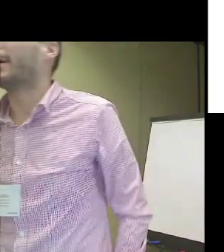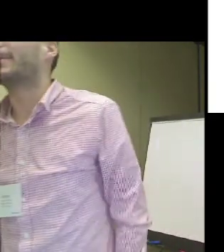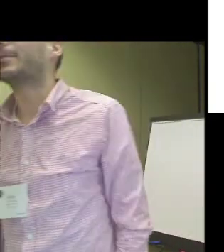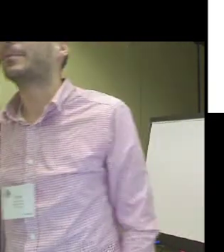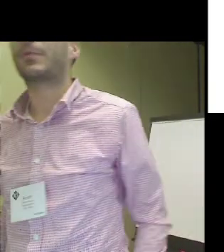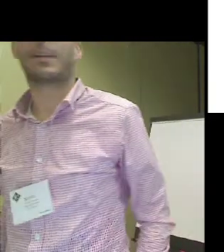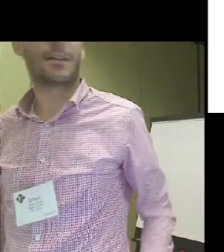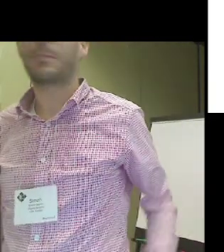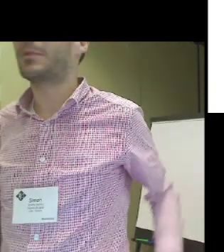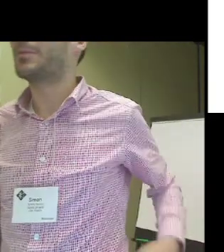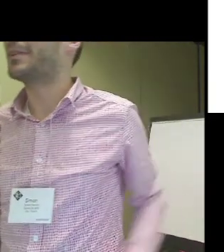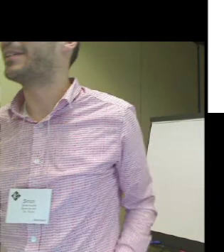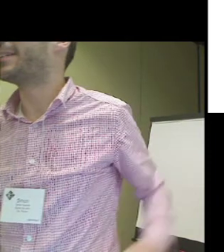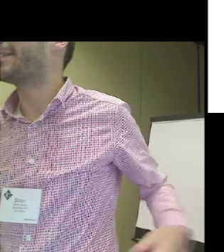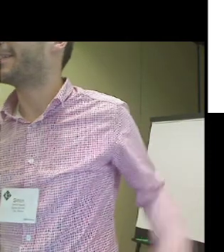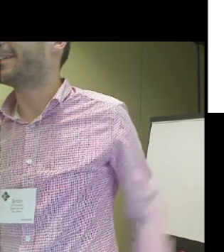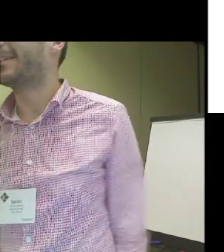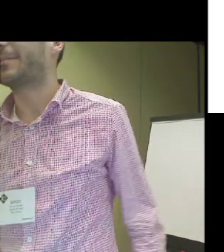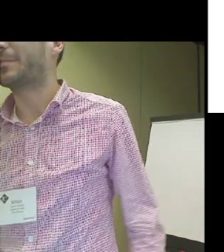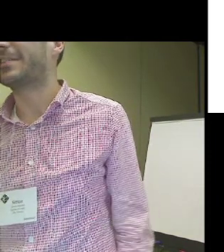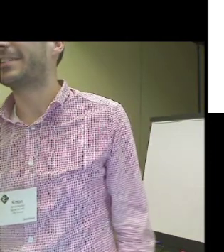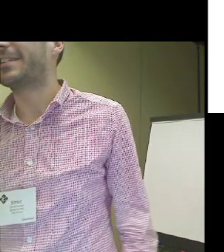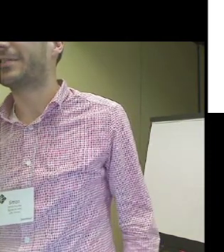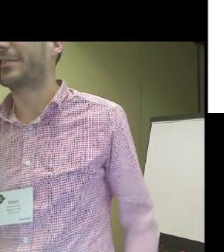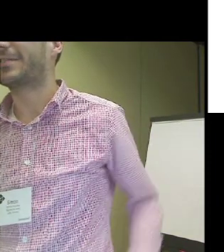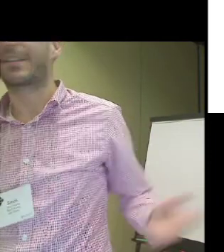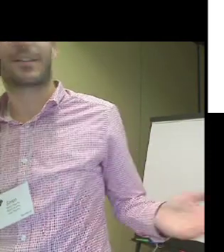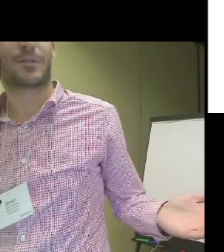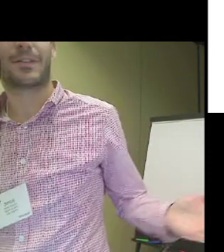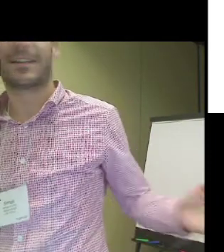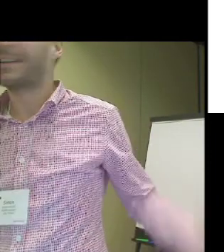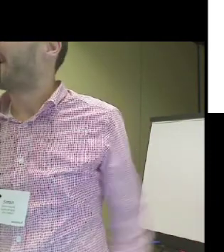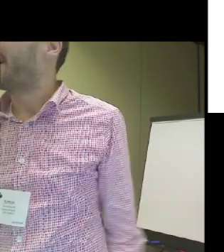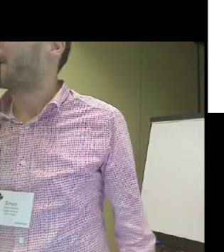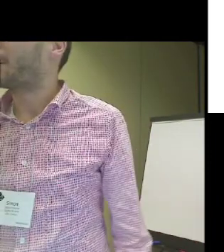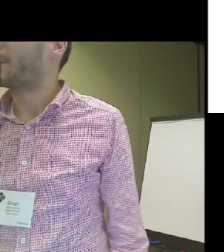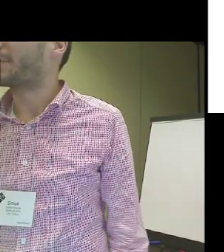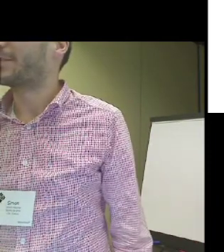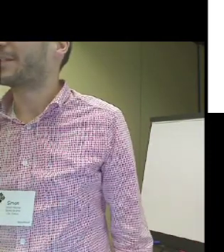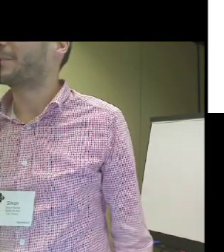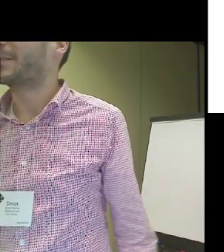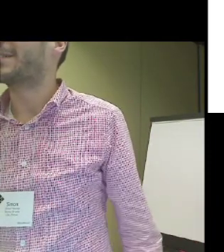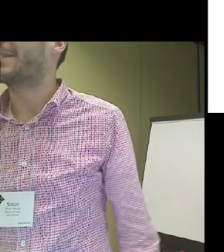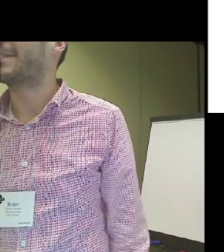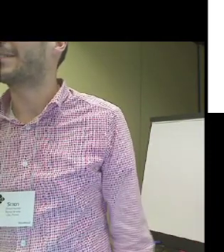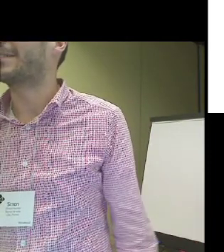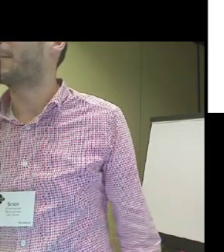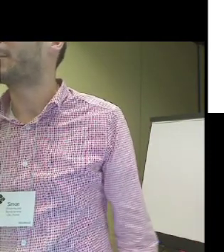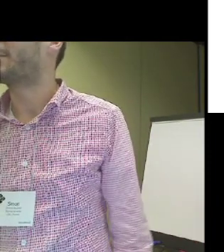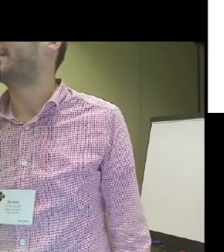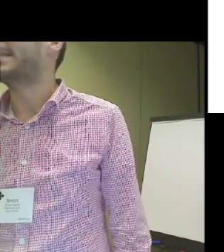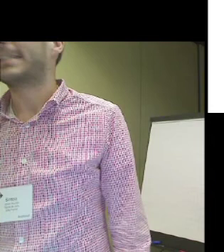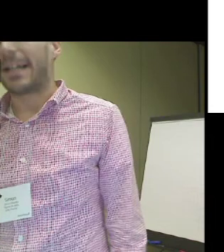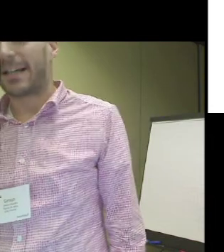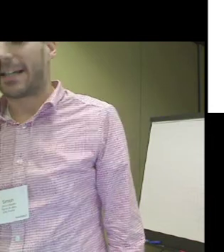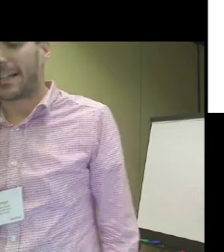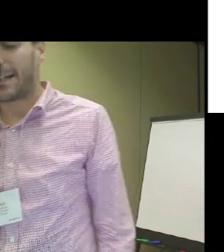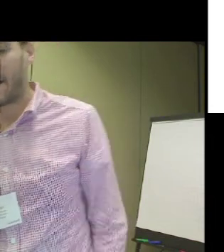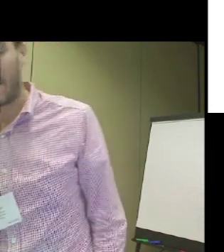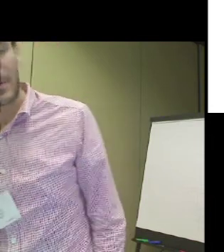So hello, I'm quite happy to be here. And like everybody did, I just thank you, all the persons that makes this happen.